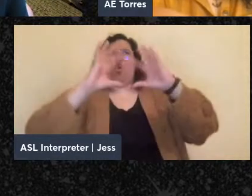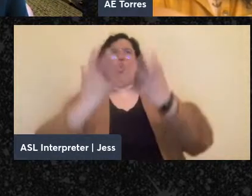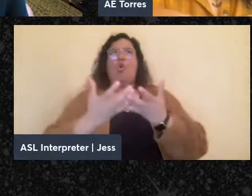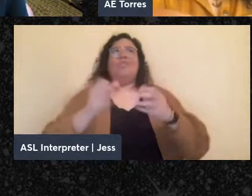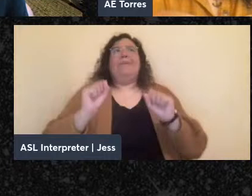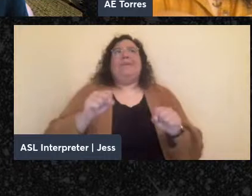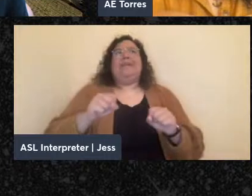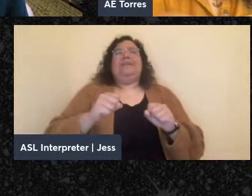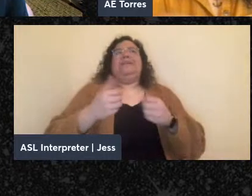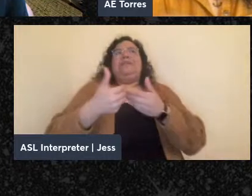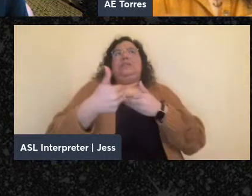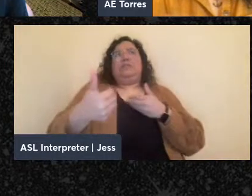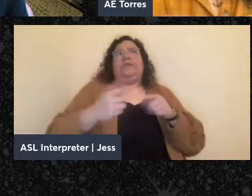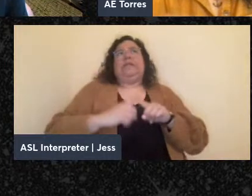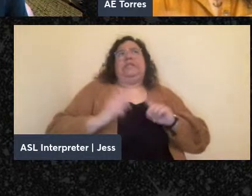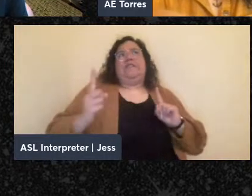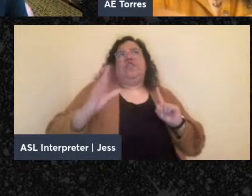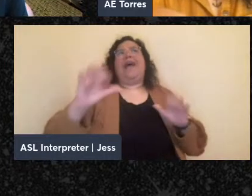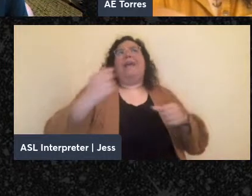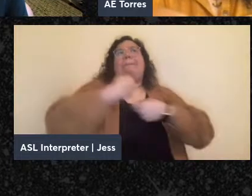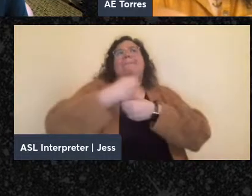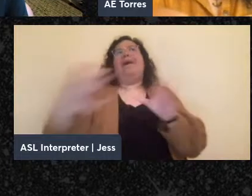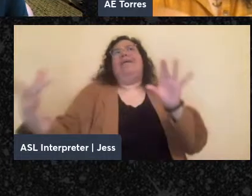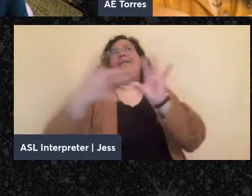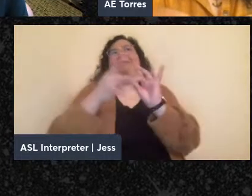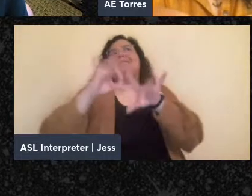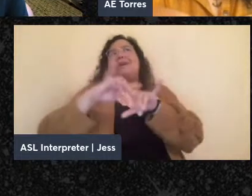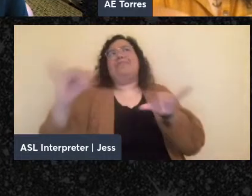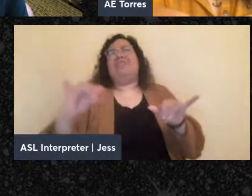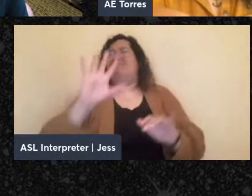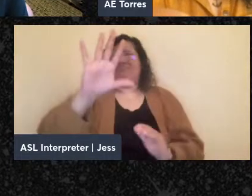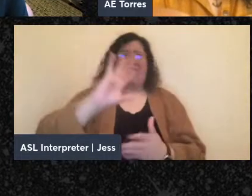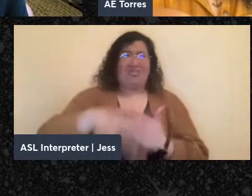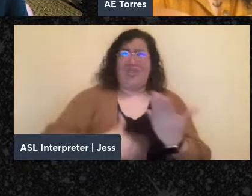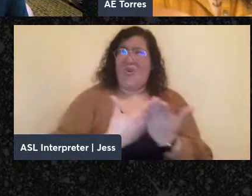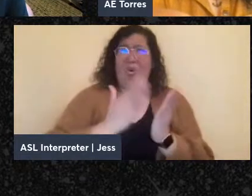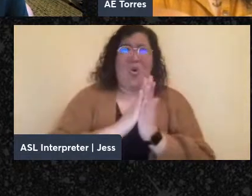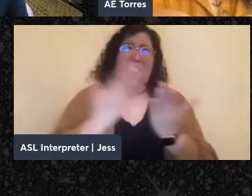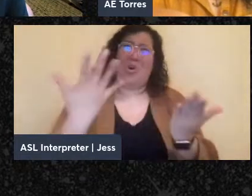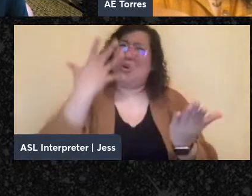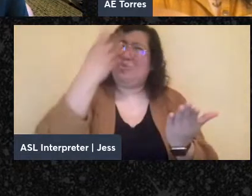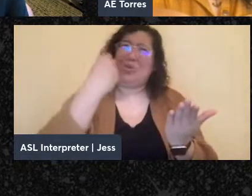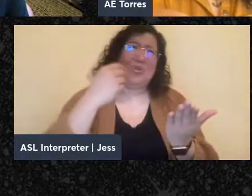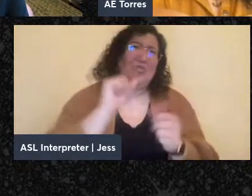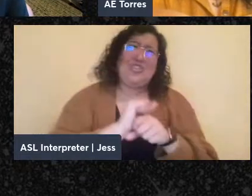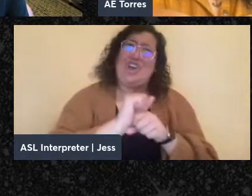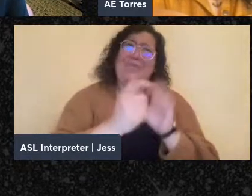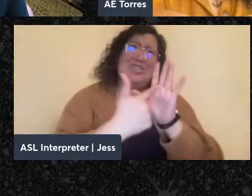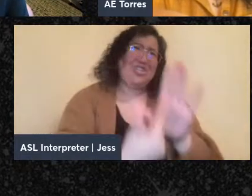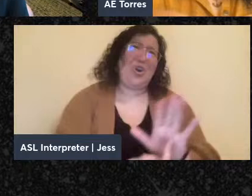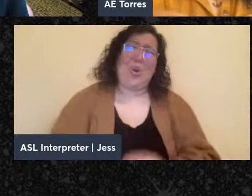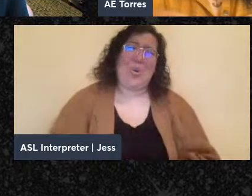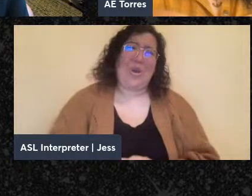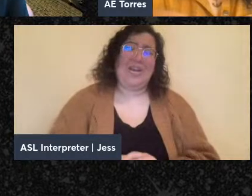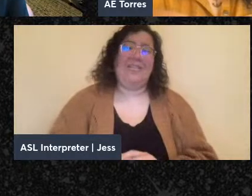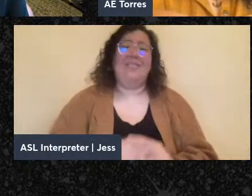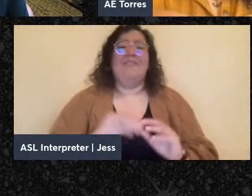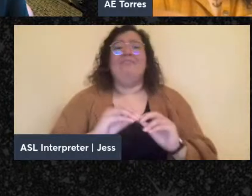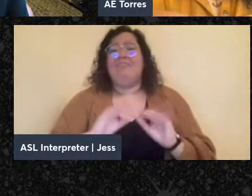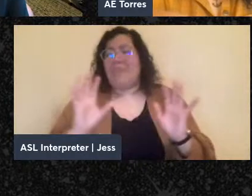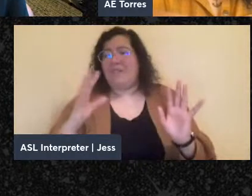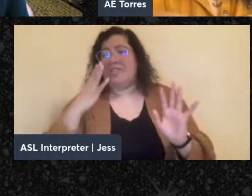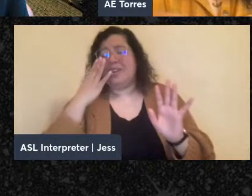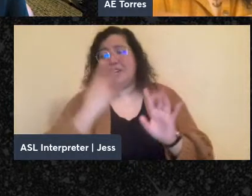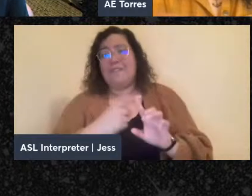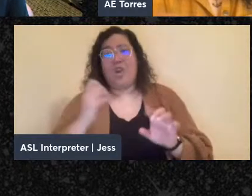and make connection at the same time. The whole book, I feel like, does a really beautiful job with that. Obviously, coming out of this tradition, you